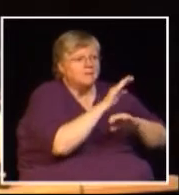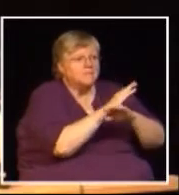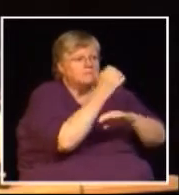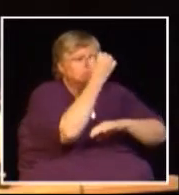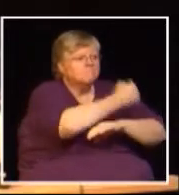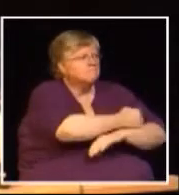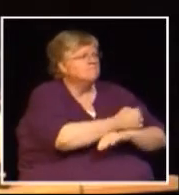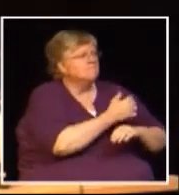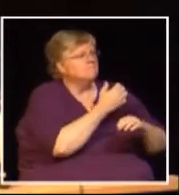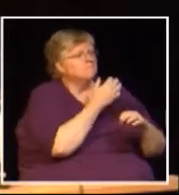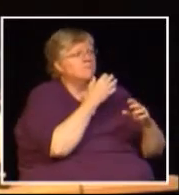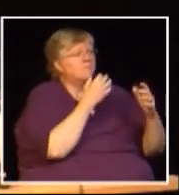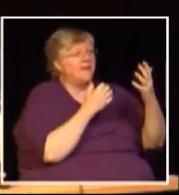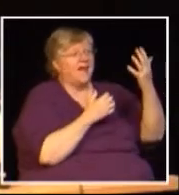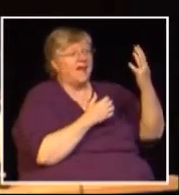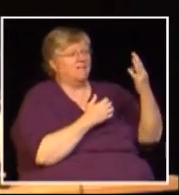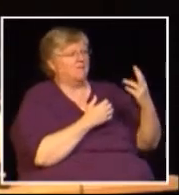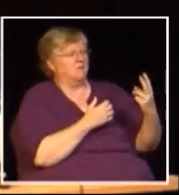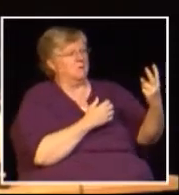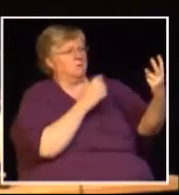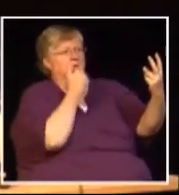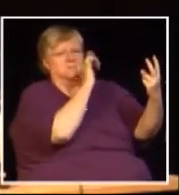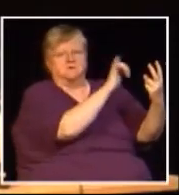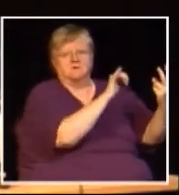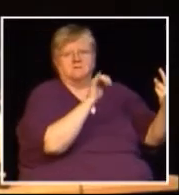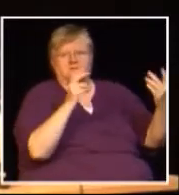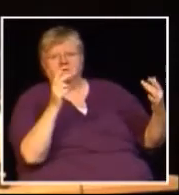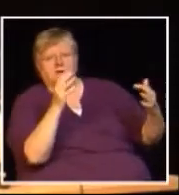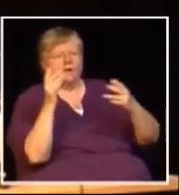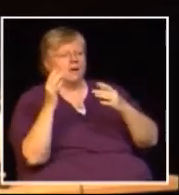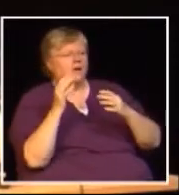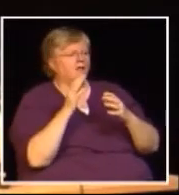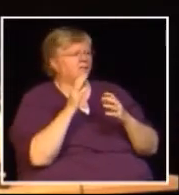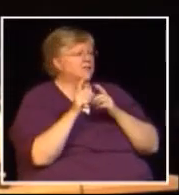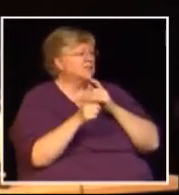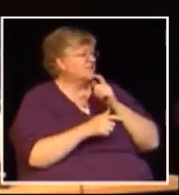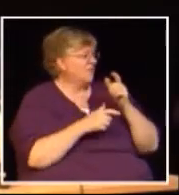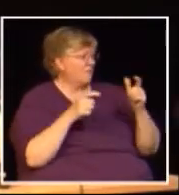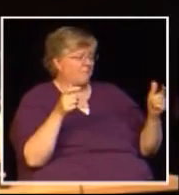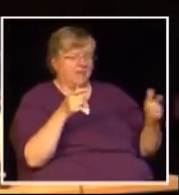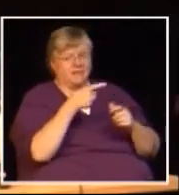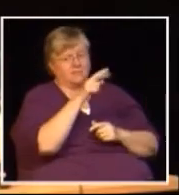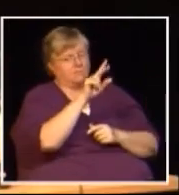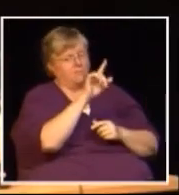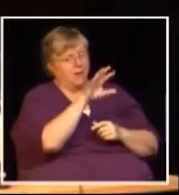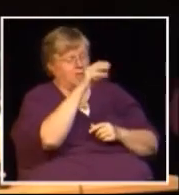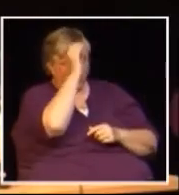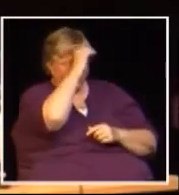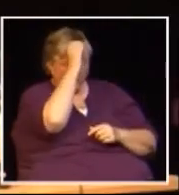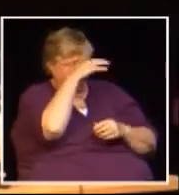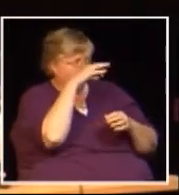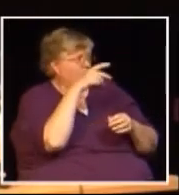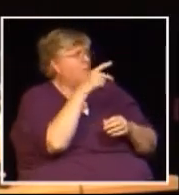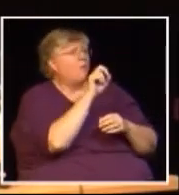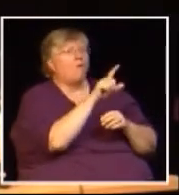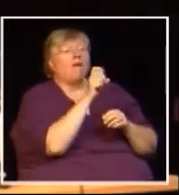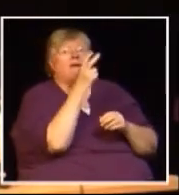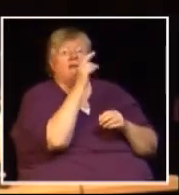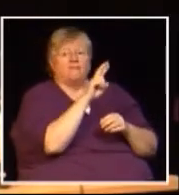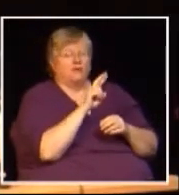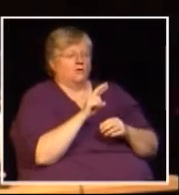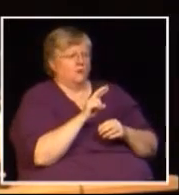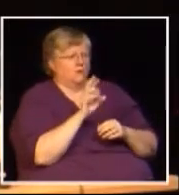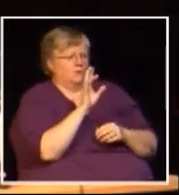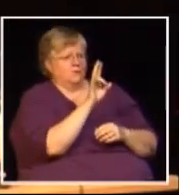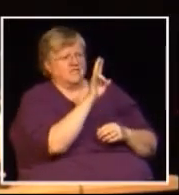business if they cared about business certainty they would have said we hear you loud and clear it's the largest public opinion poll ever done we've made policy based on opinion